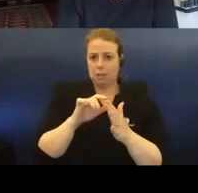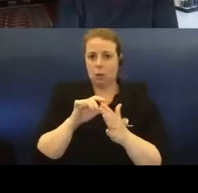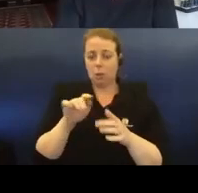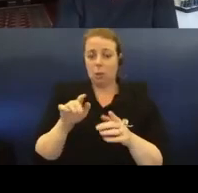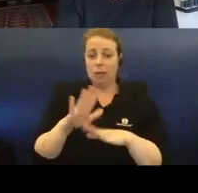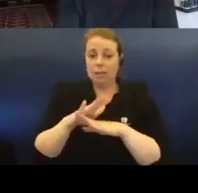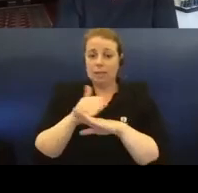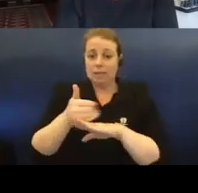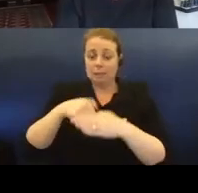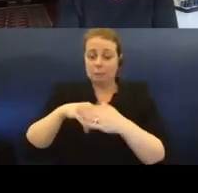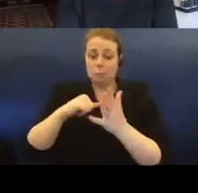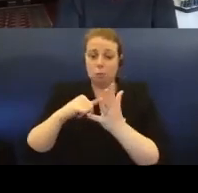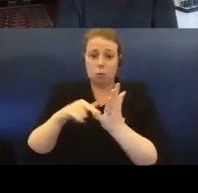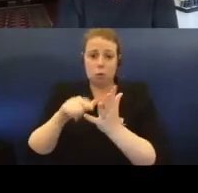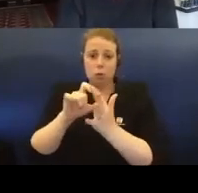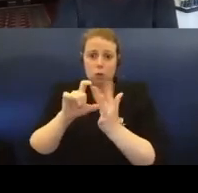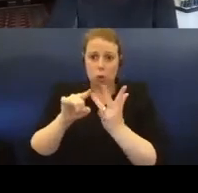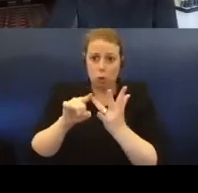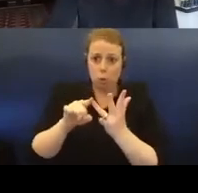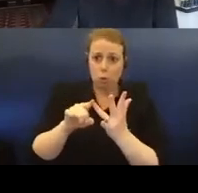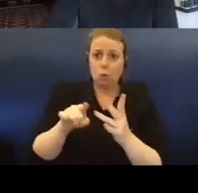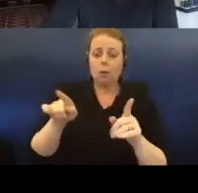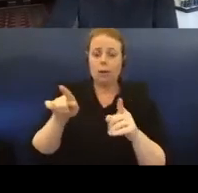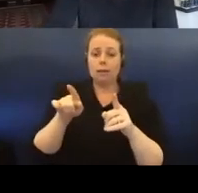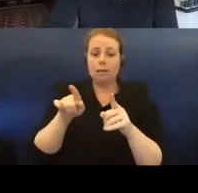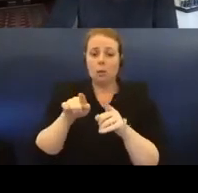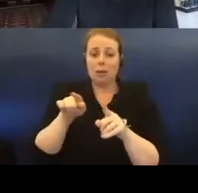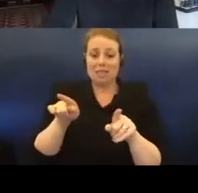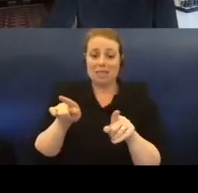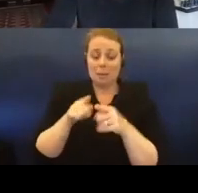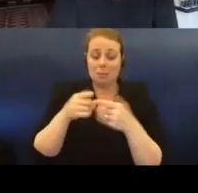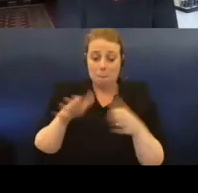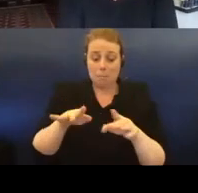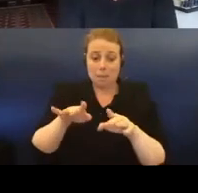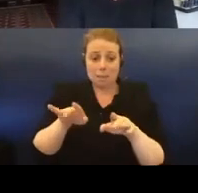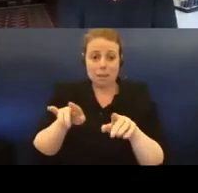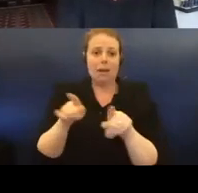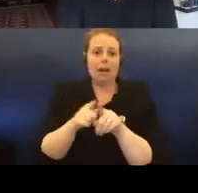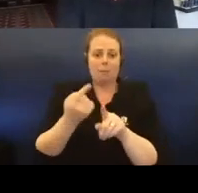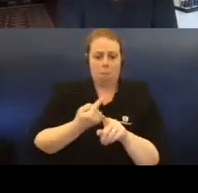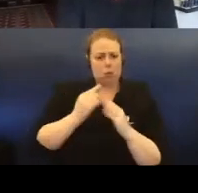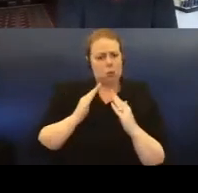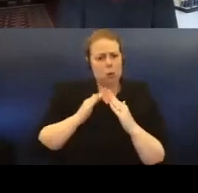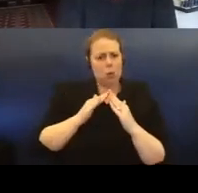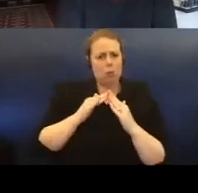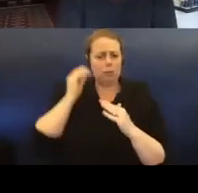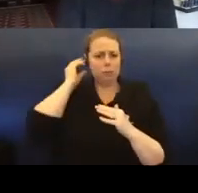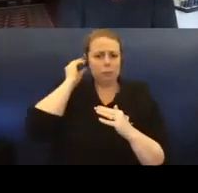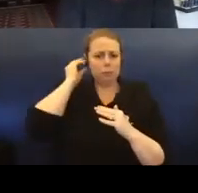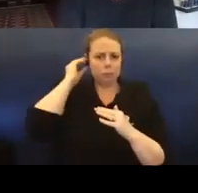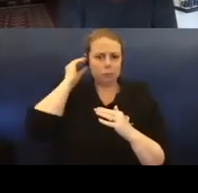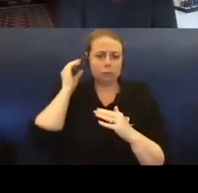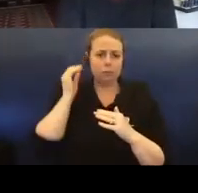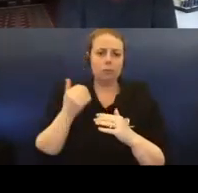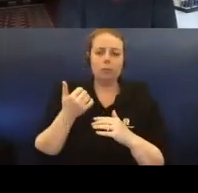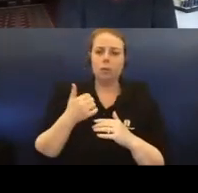museum, a bedroom, a public square, and the home. New footage of falling monuments brutally cuts into this